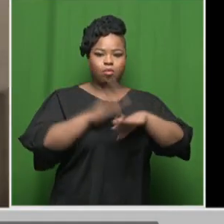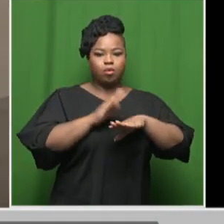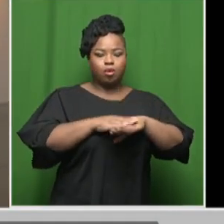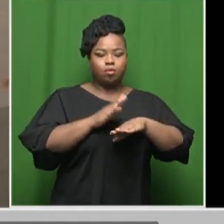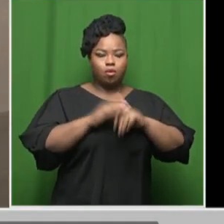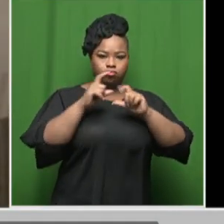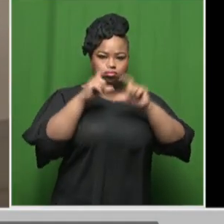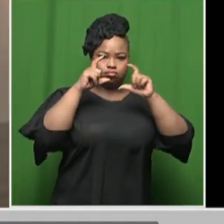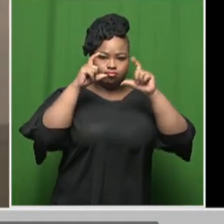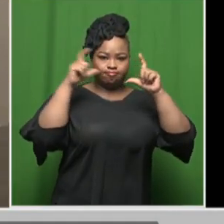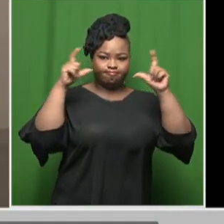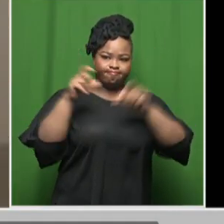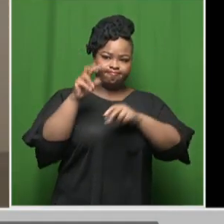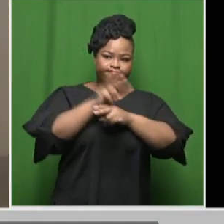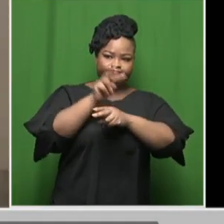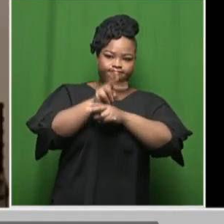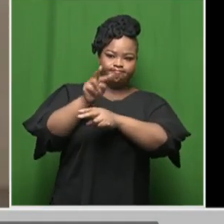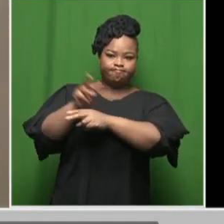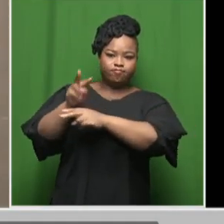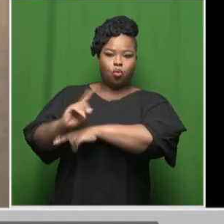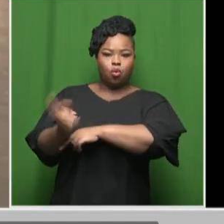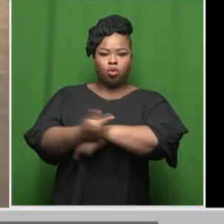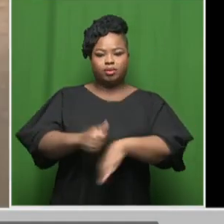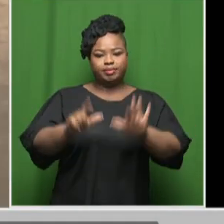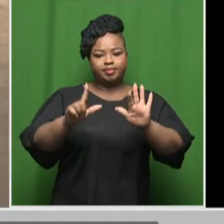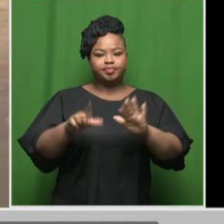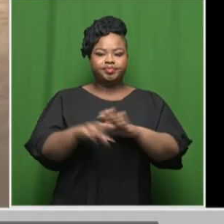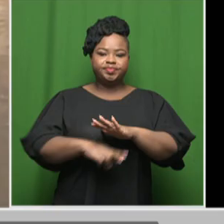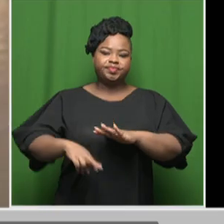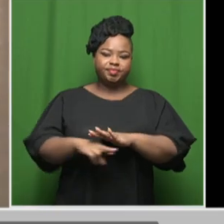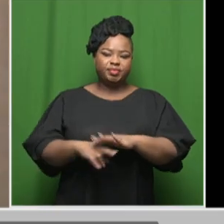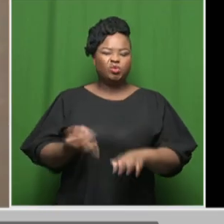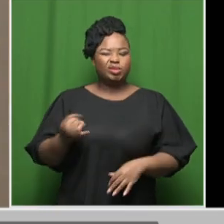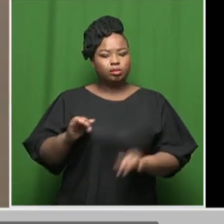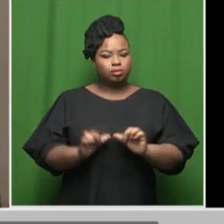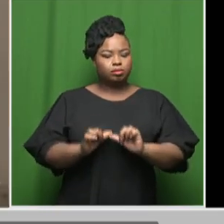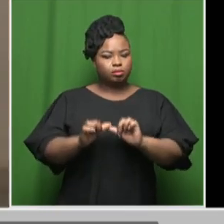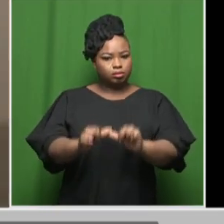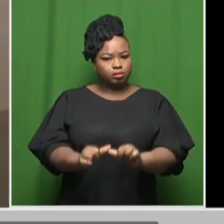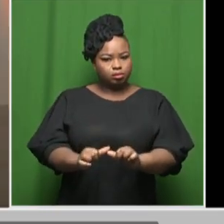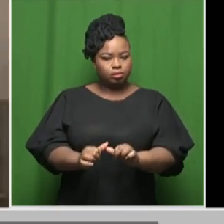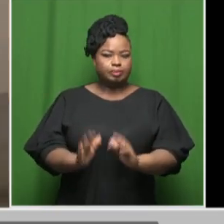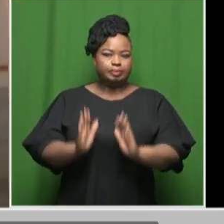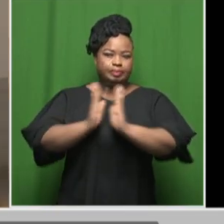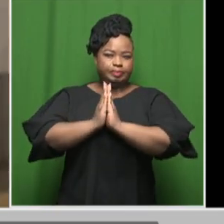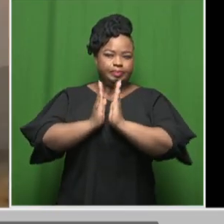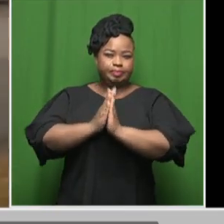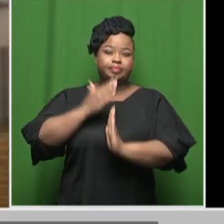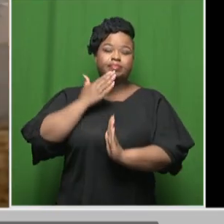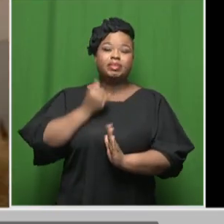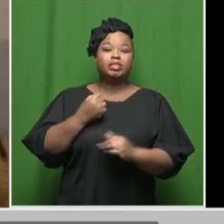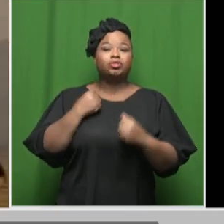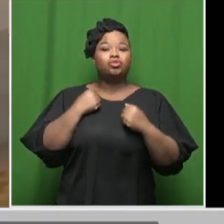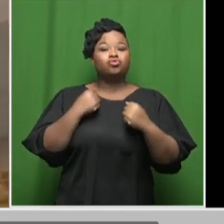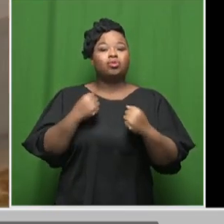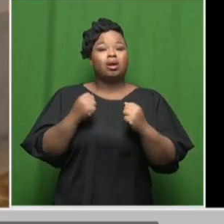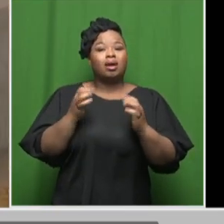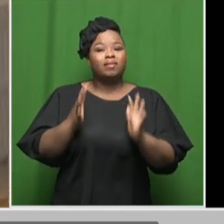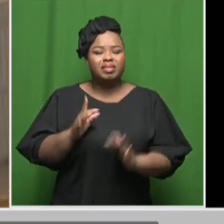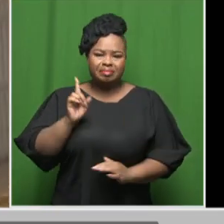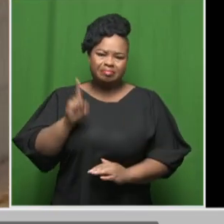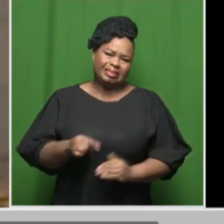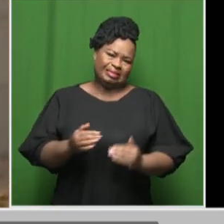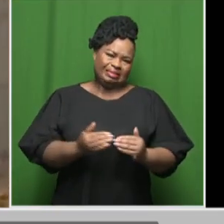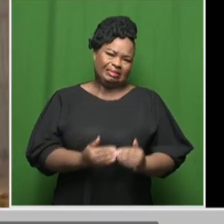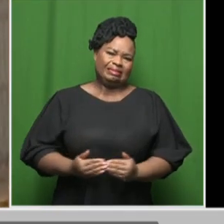all our seven regions of the city. So we should continue to plead with our motorists to exercise